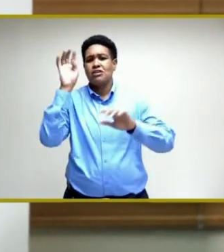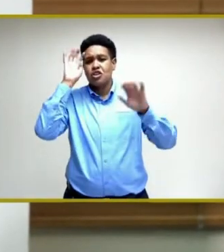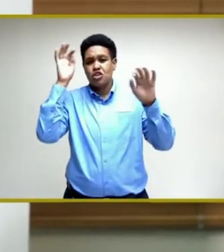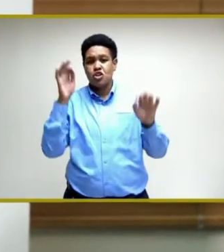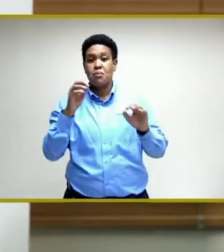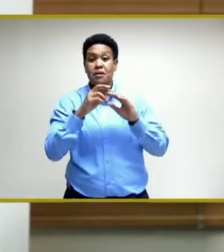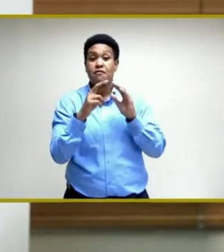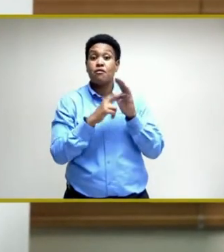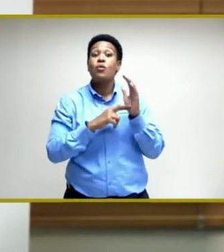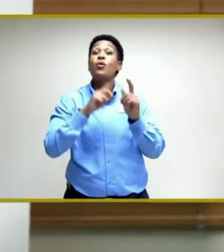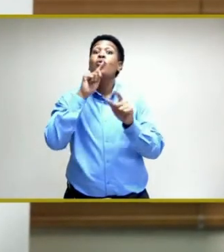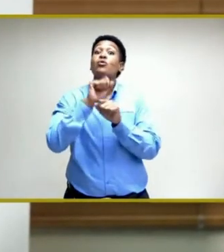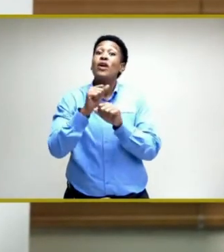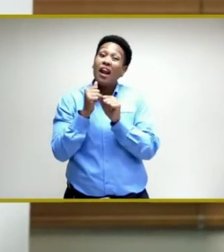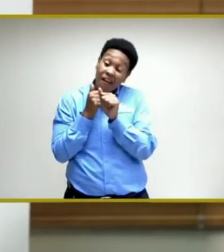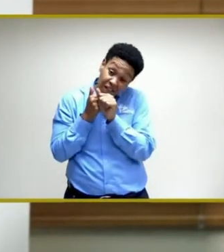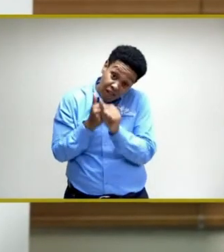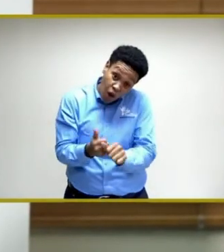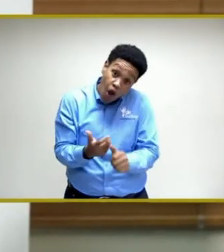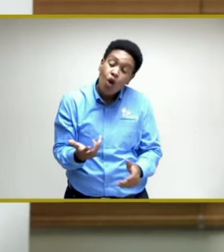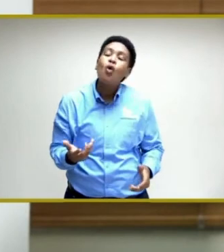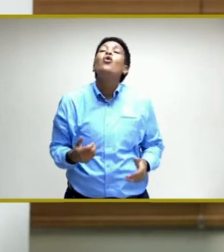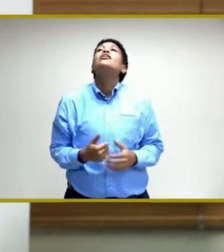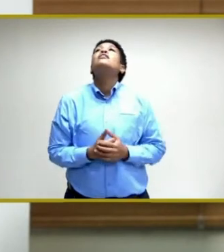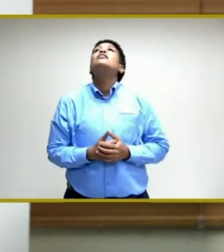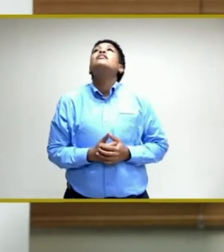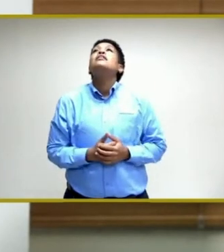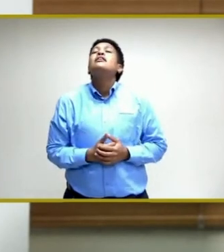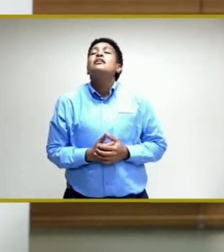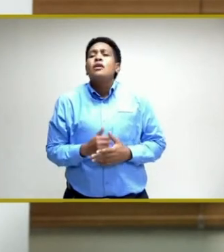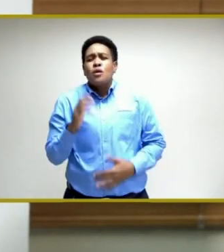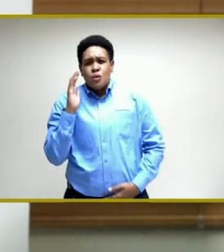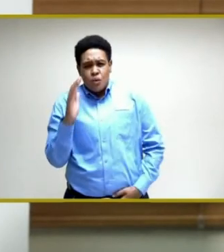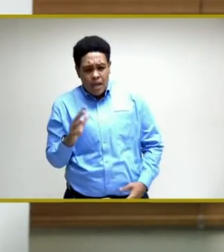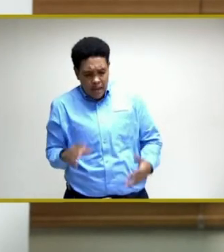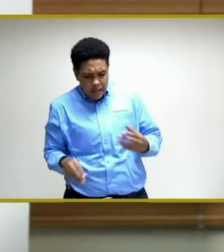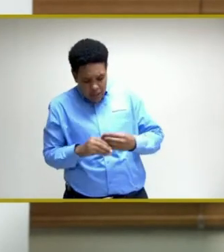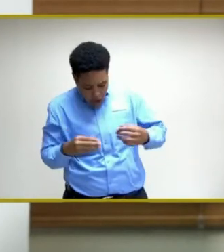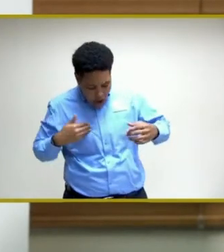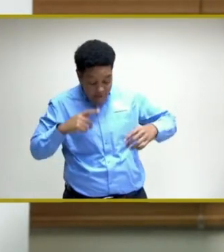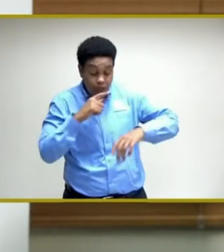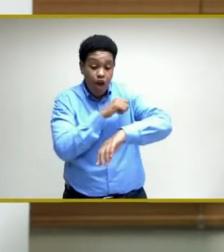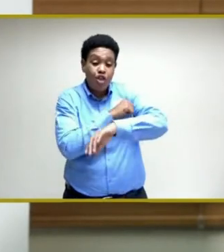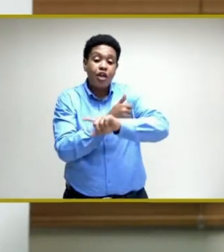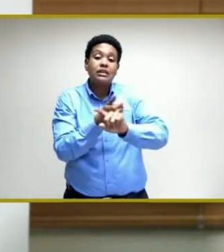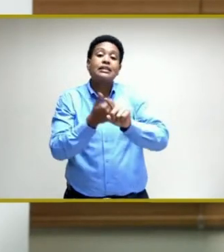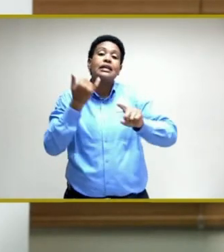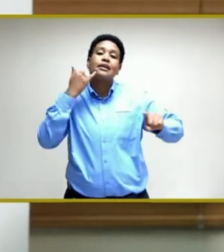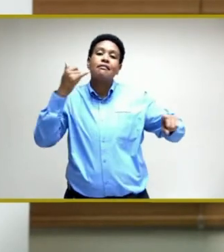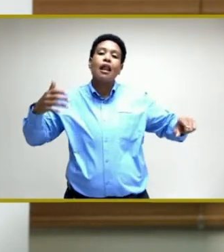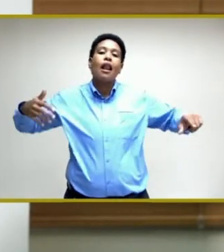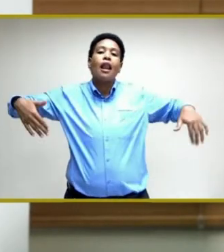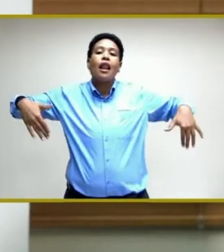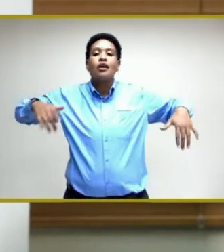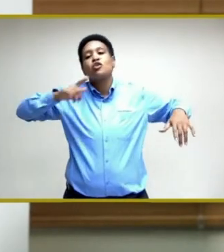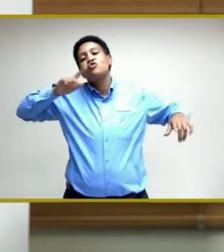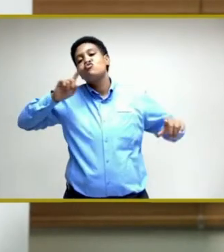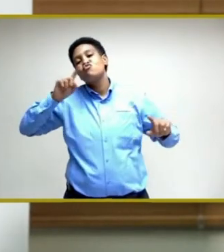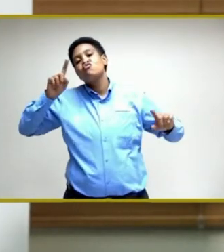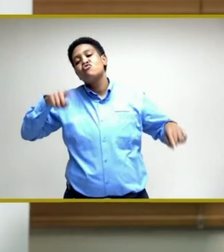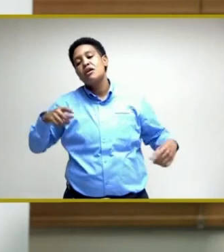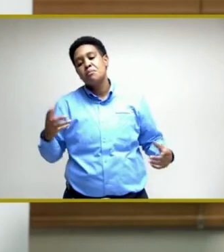protocols are followed and would also have the authority, if they are not, to report